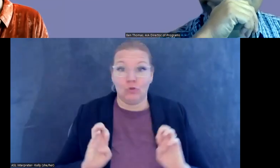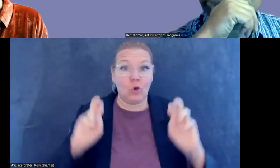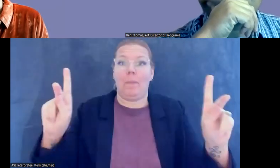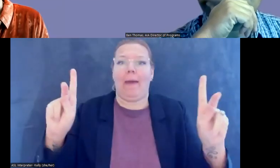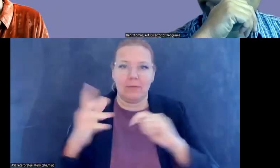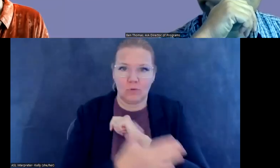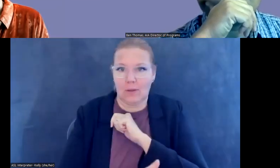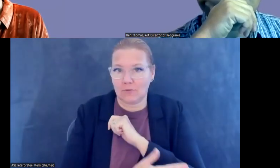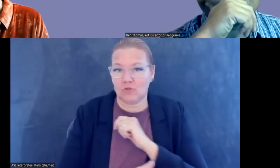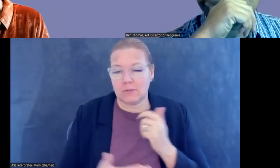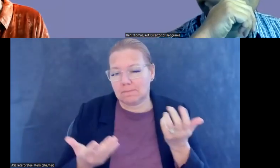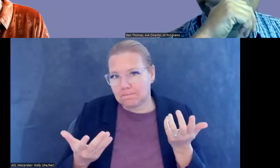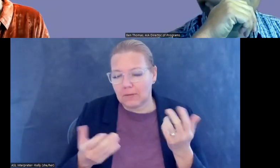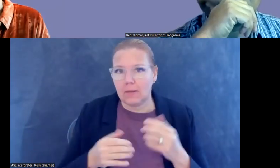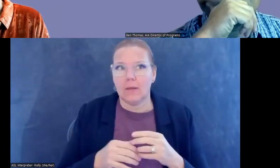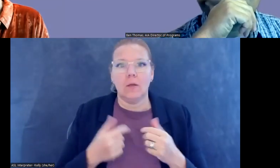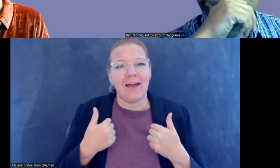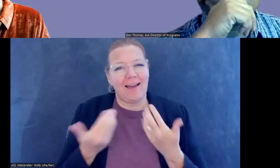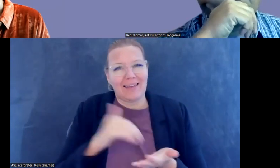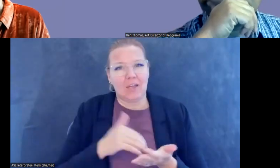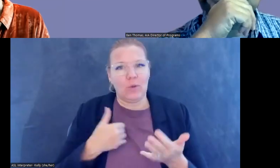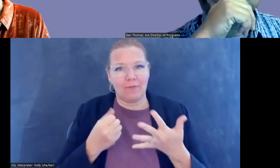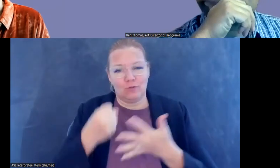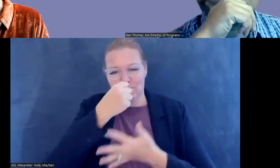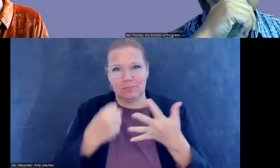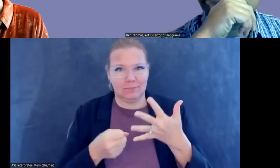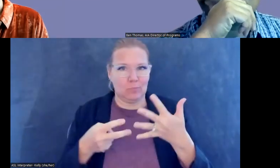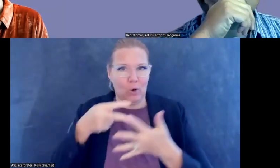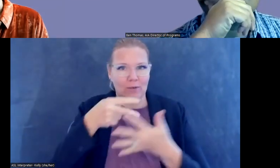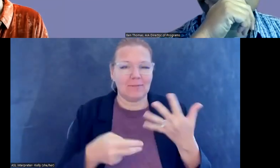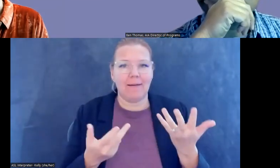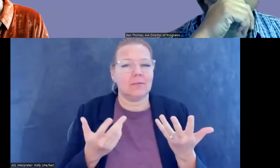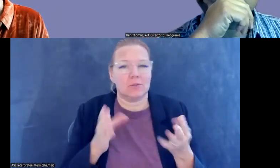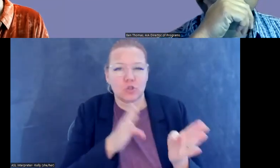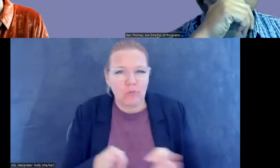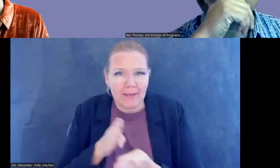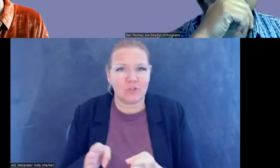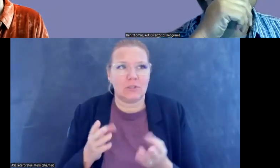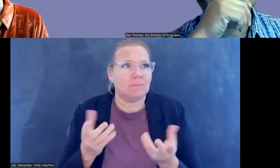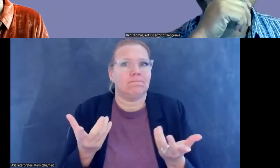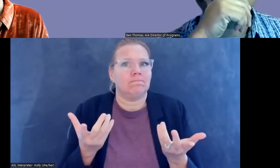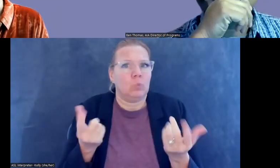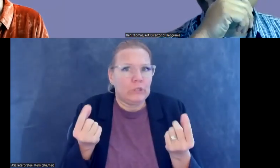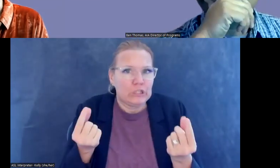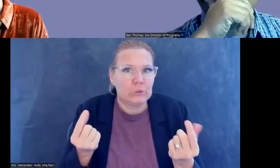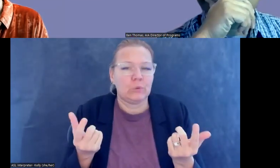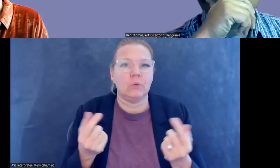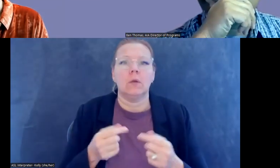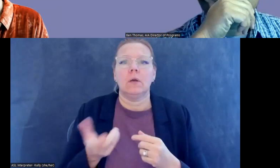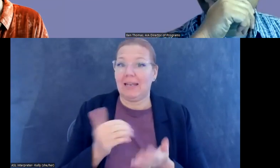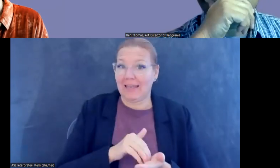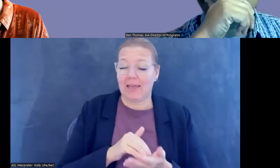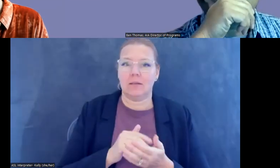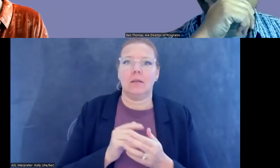if only because we have to prioritize and, you know, you have to have a strategy, right? I mean, I think the most important thing again is to stop these